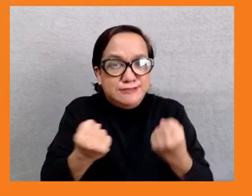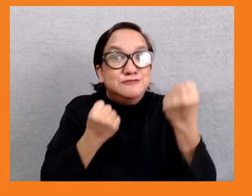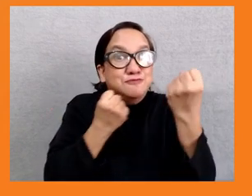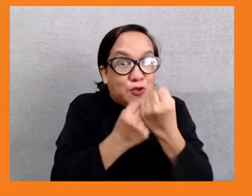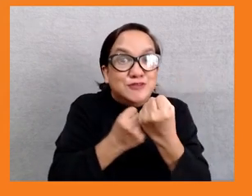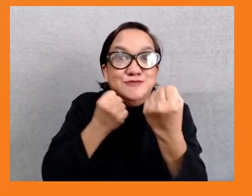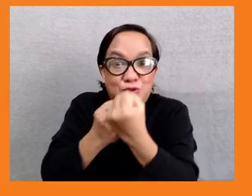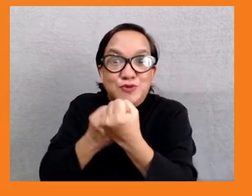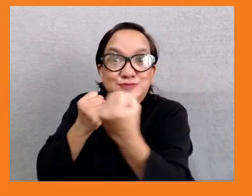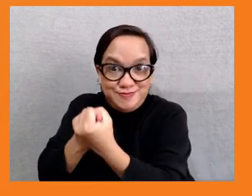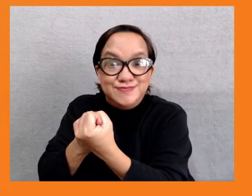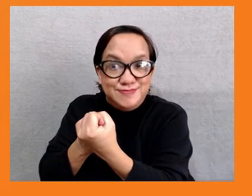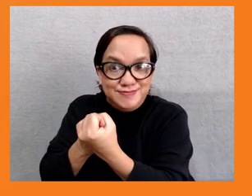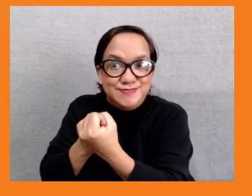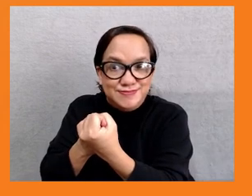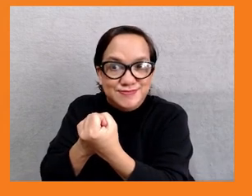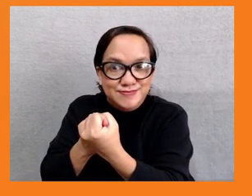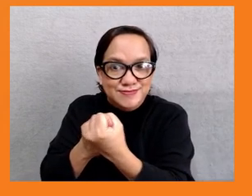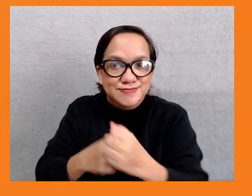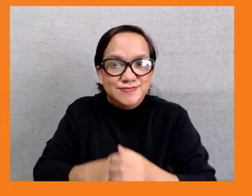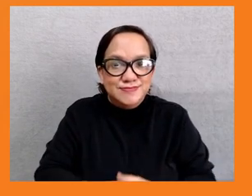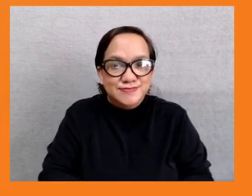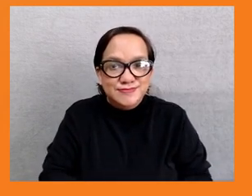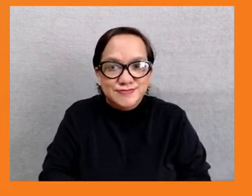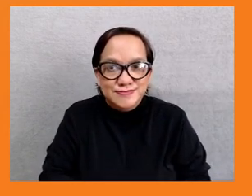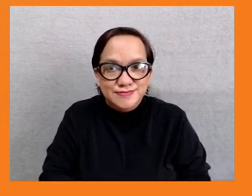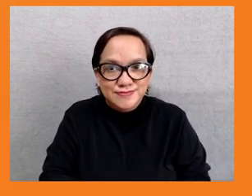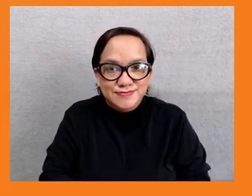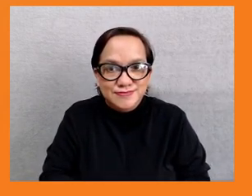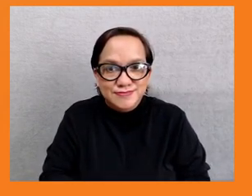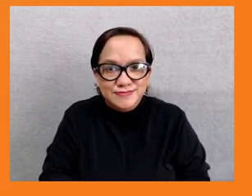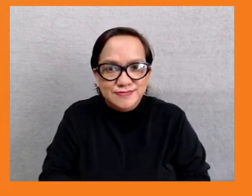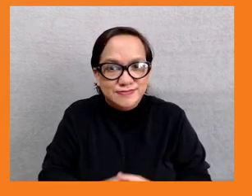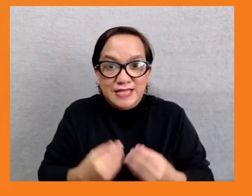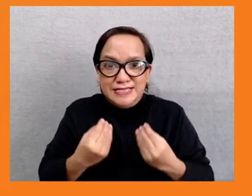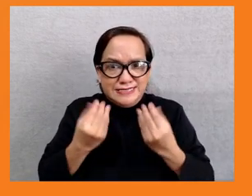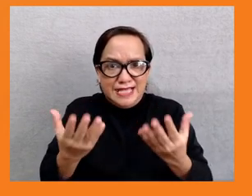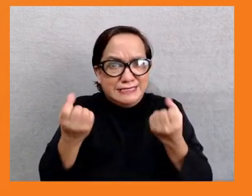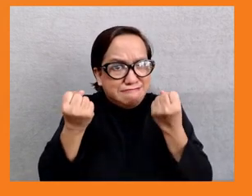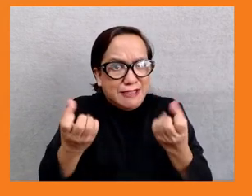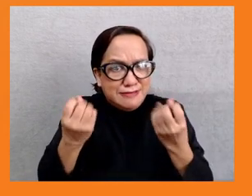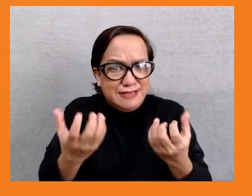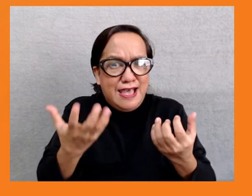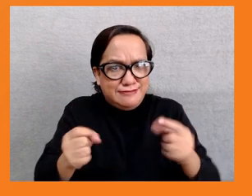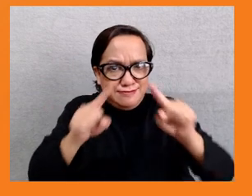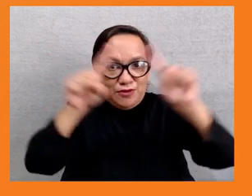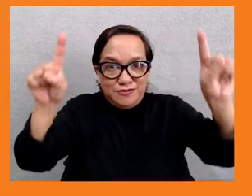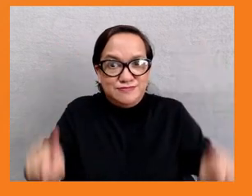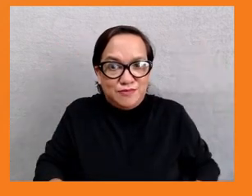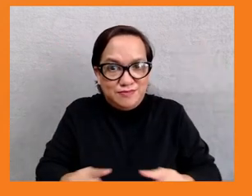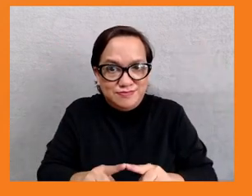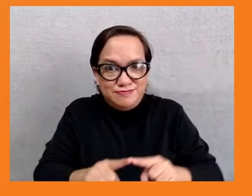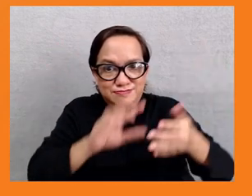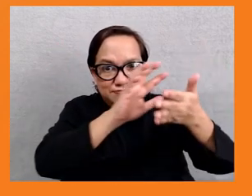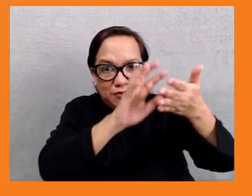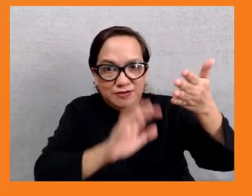Thank you. We provided a lot of support in response to COVID-19 budgetary support